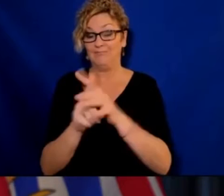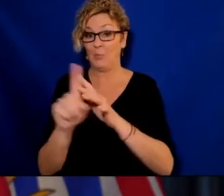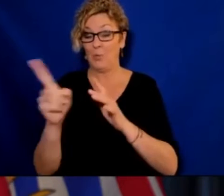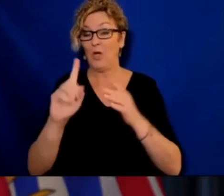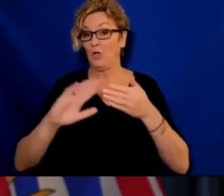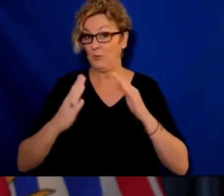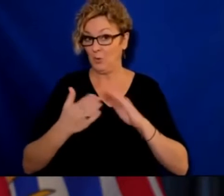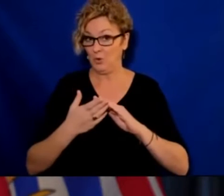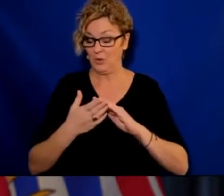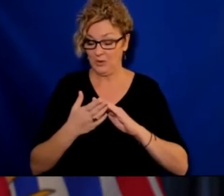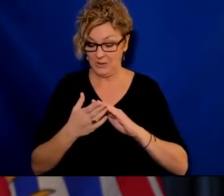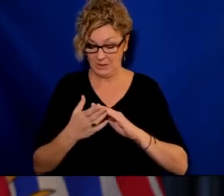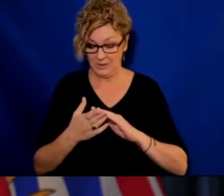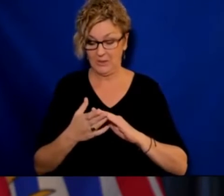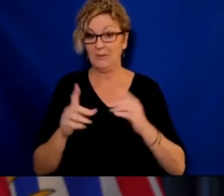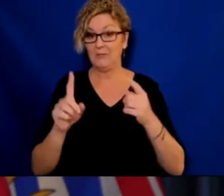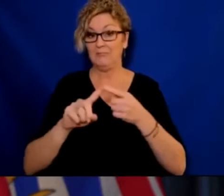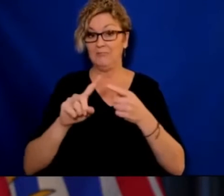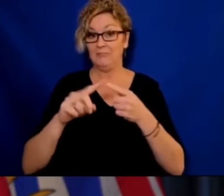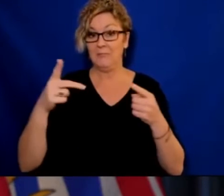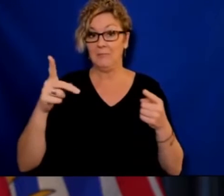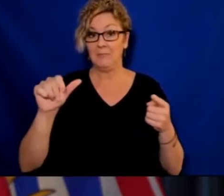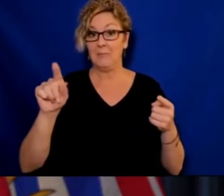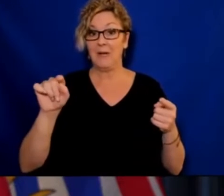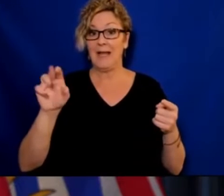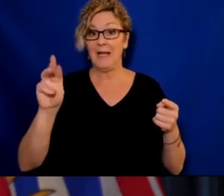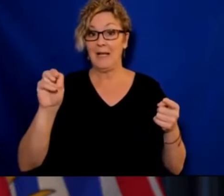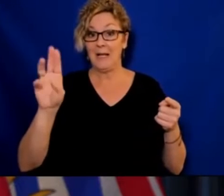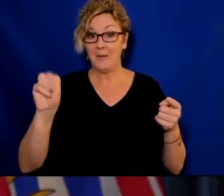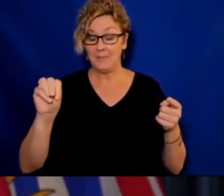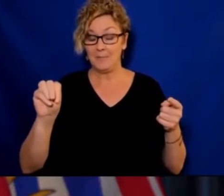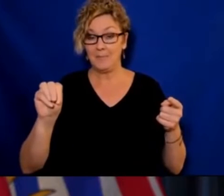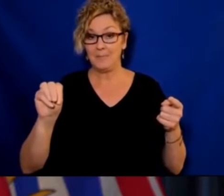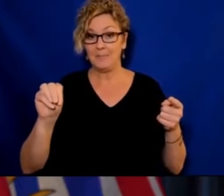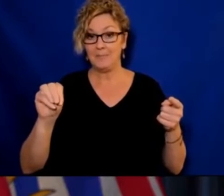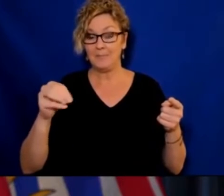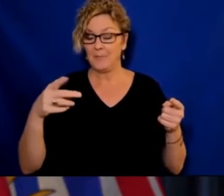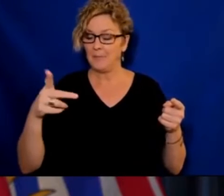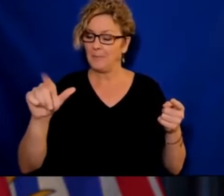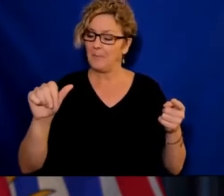school outbreak at the Cambridge Elementary School in the Fraser Health Region.